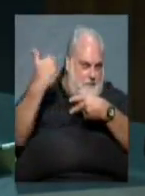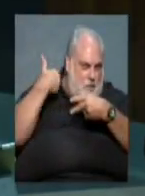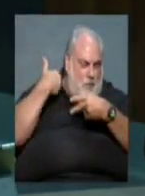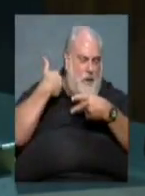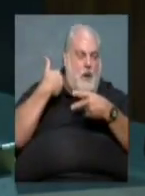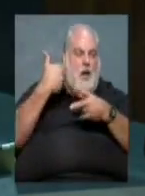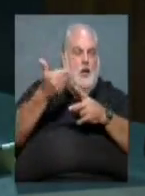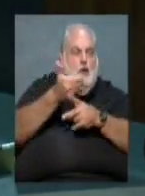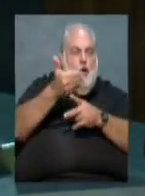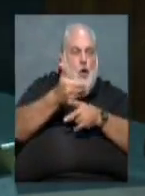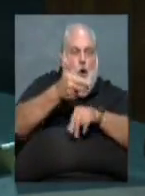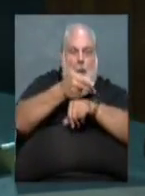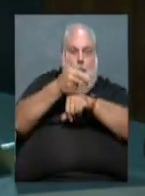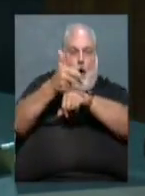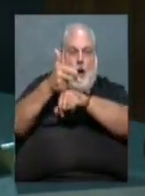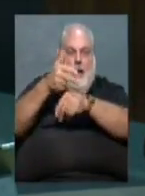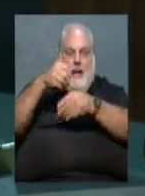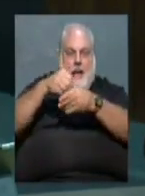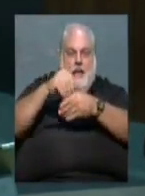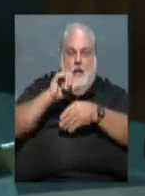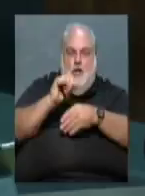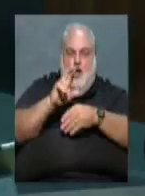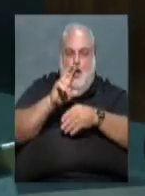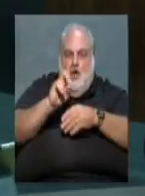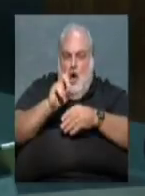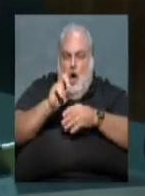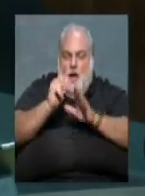new parking in yards ordinance.